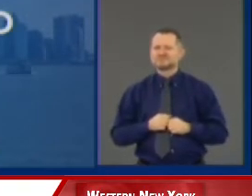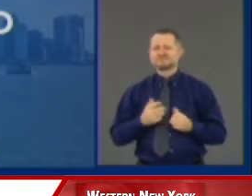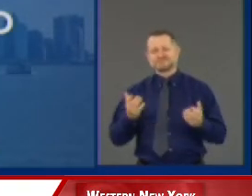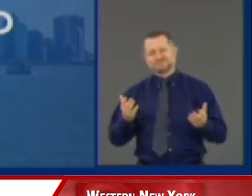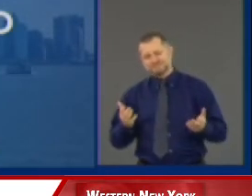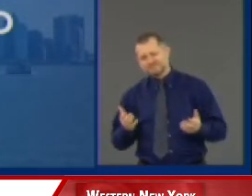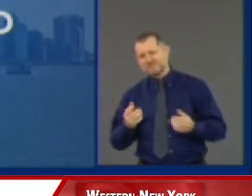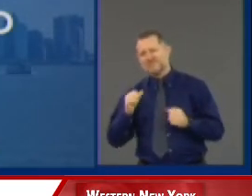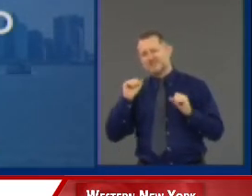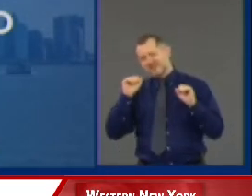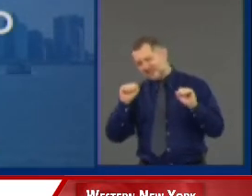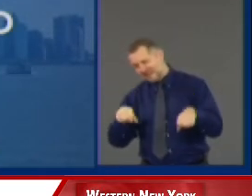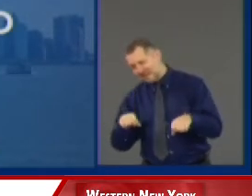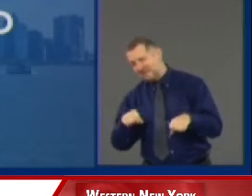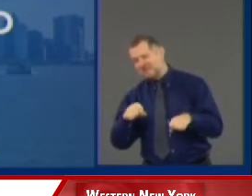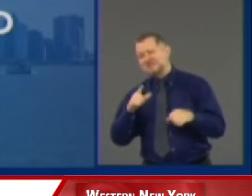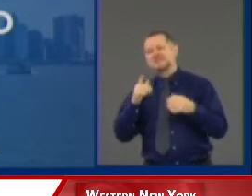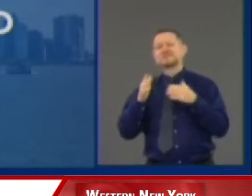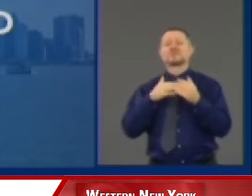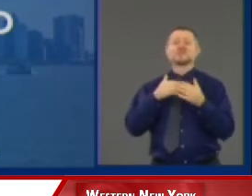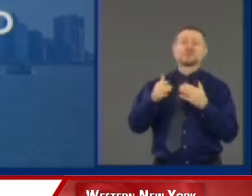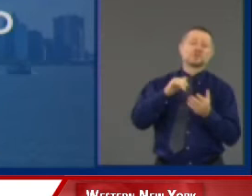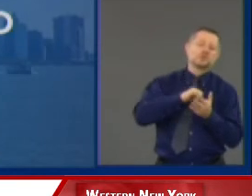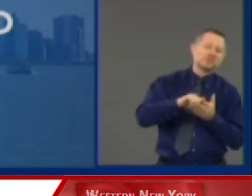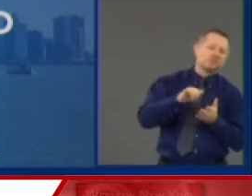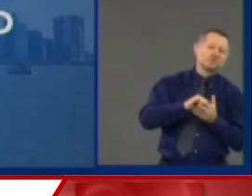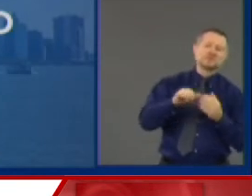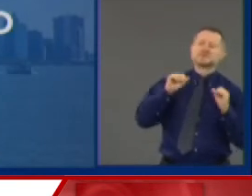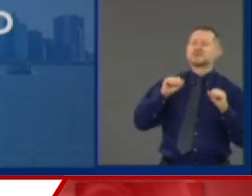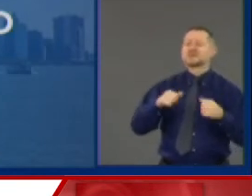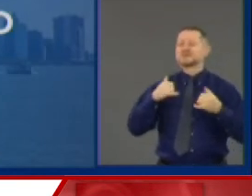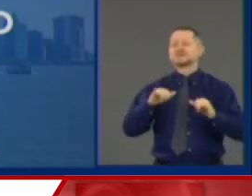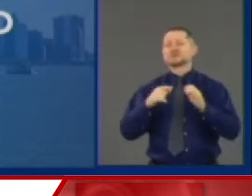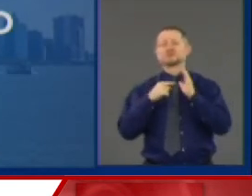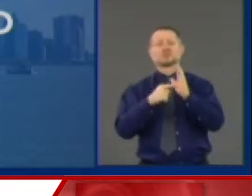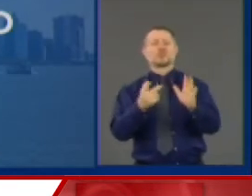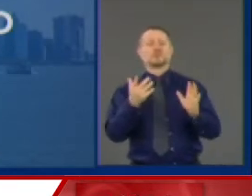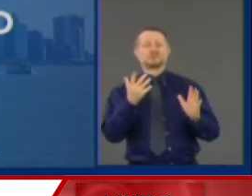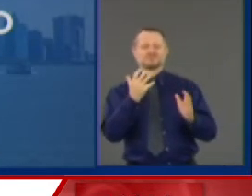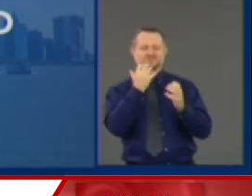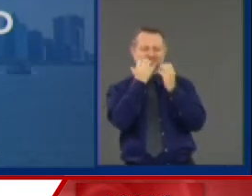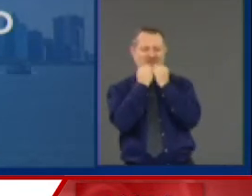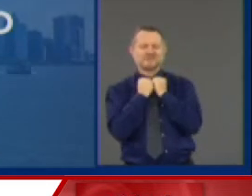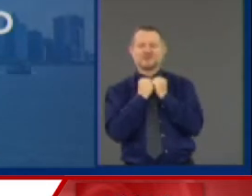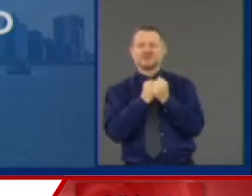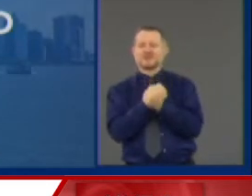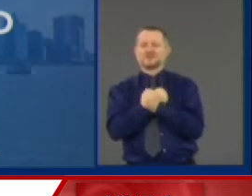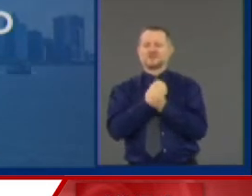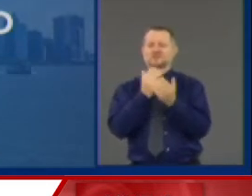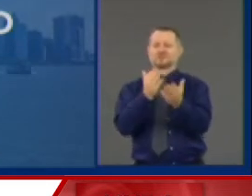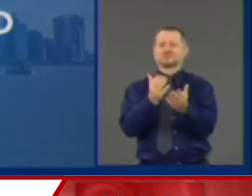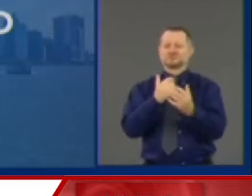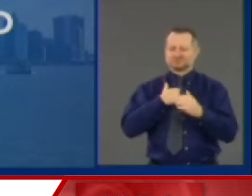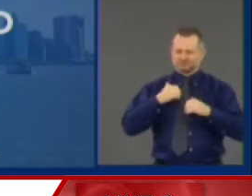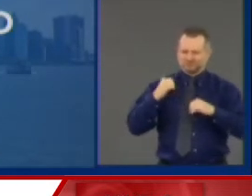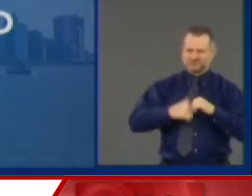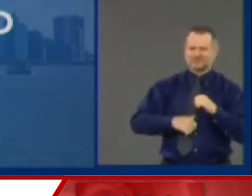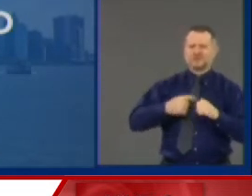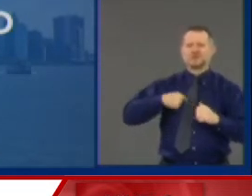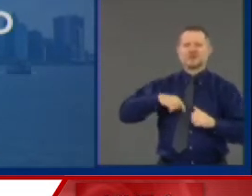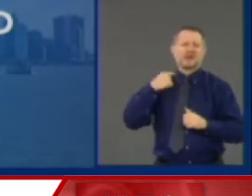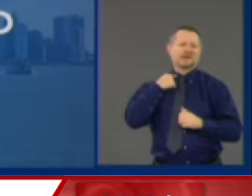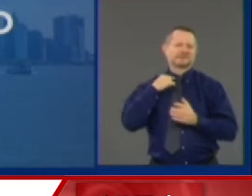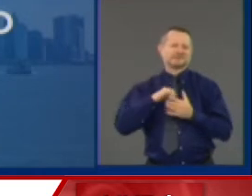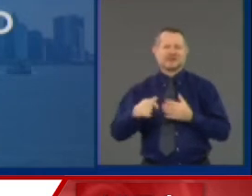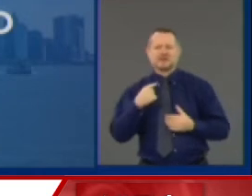loving even in New York. Even with the New York toughness, even with the New York accent, even with the New York